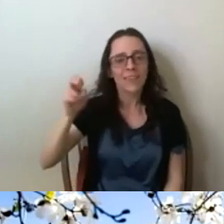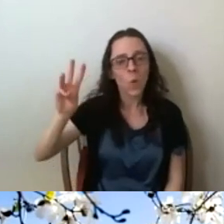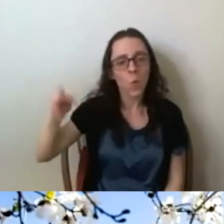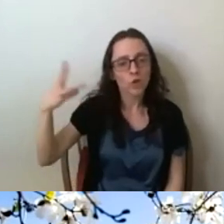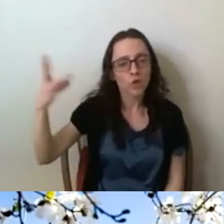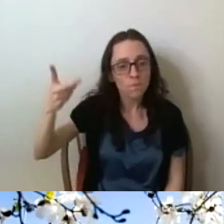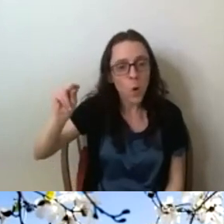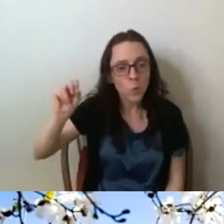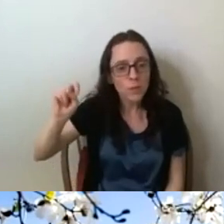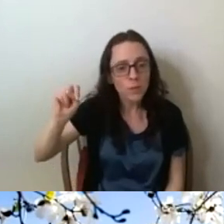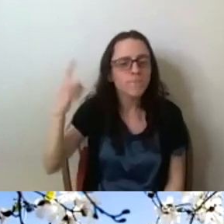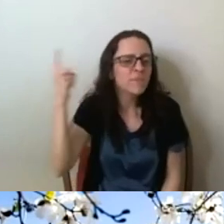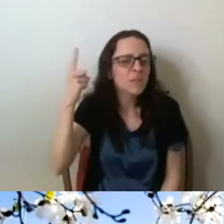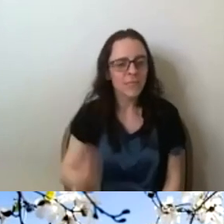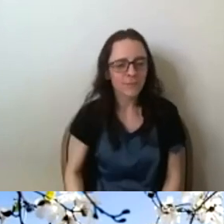Excellent.